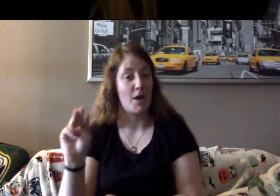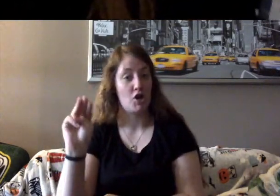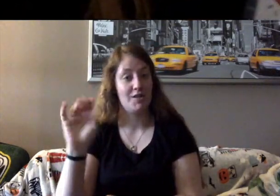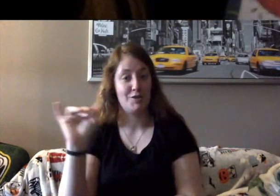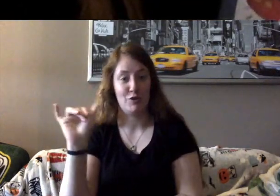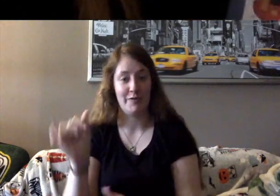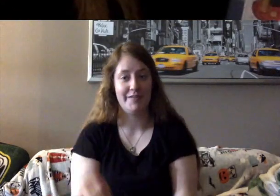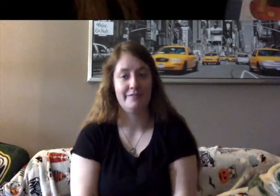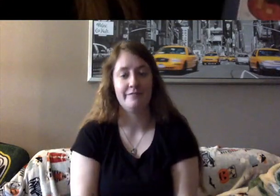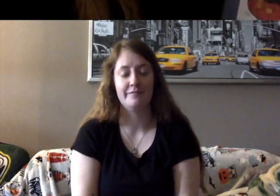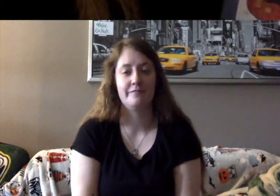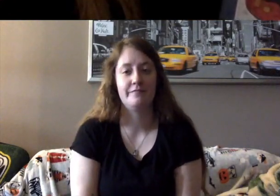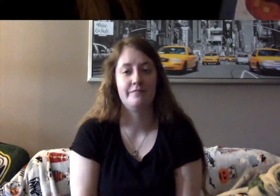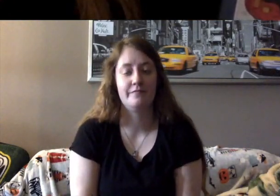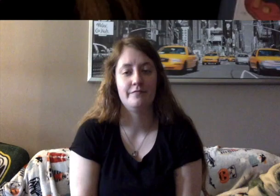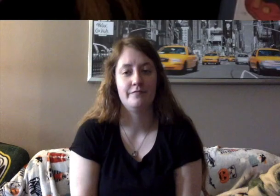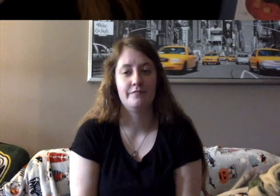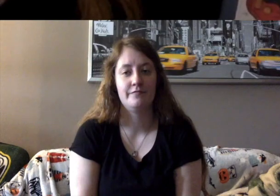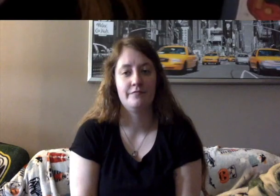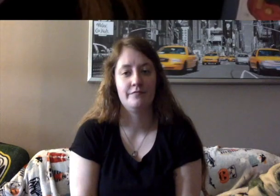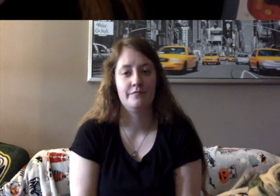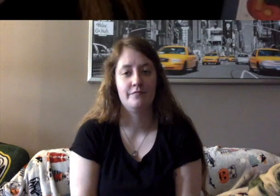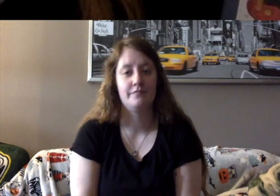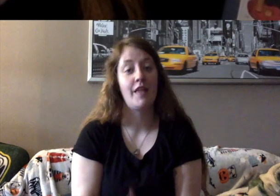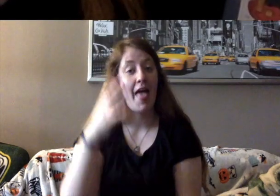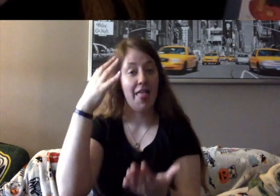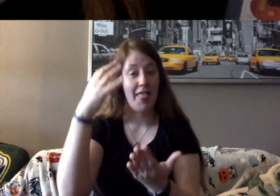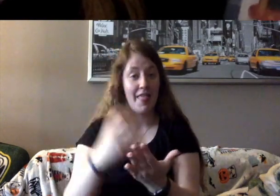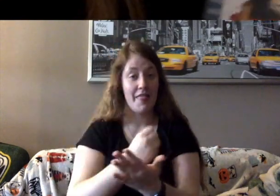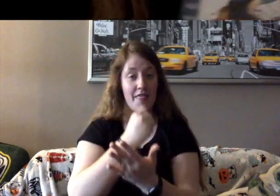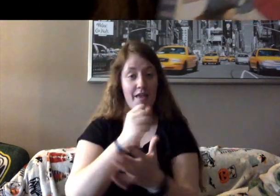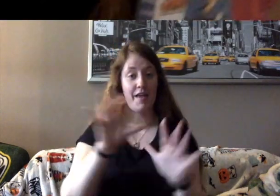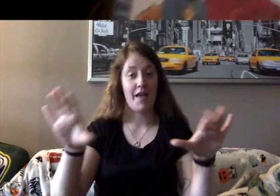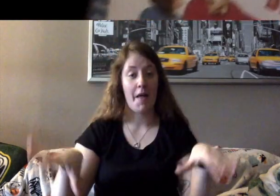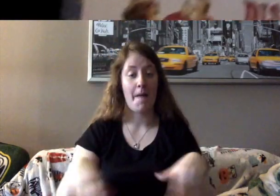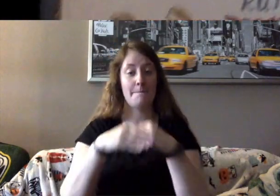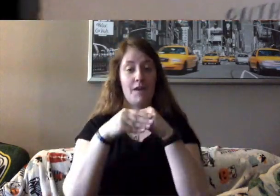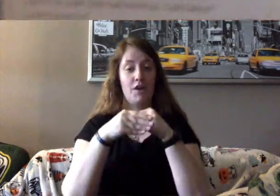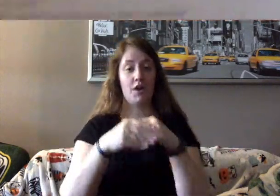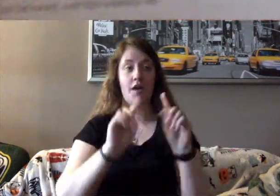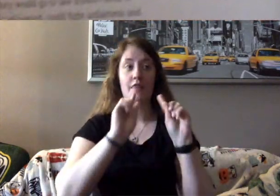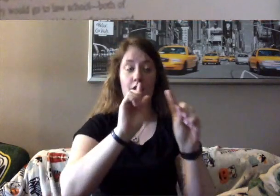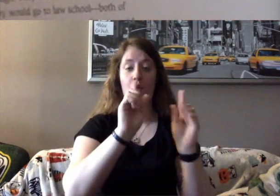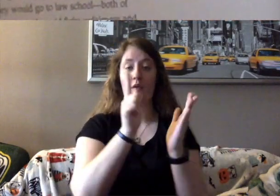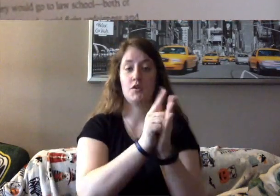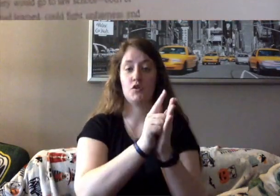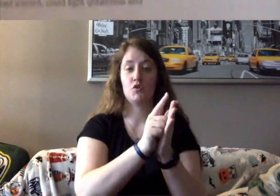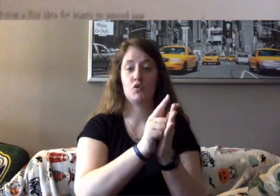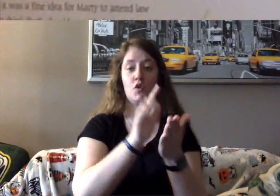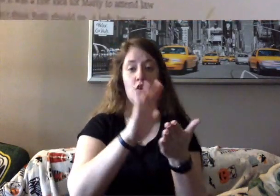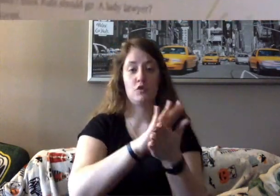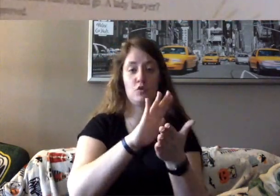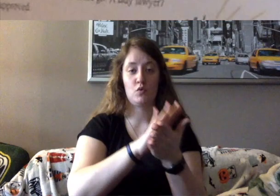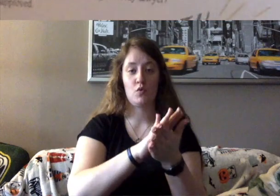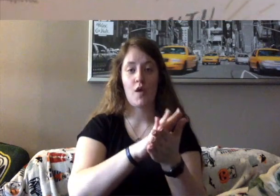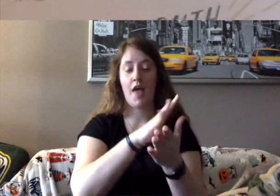They got married. They went to law school. And they had a baby. Jane.